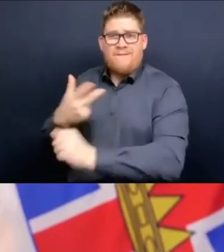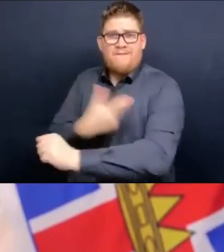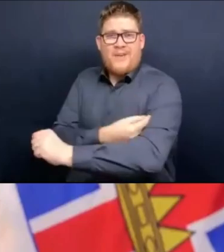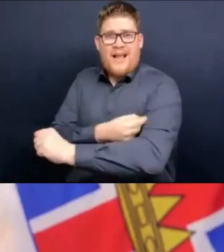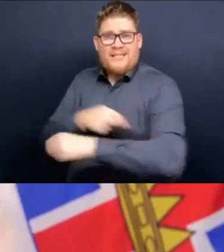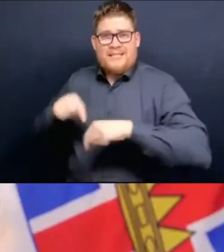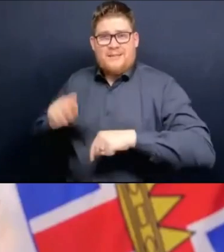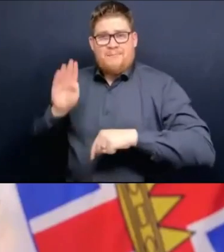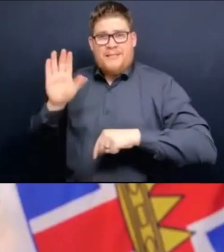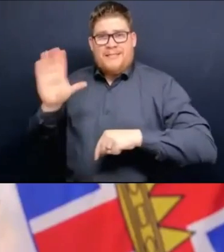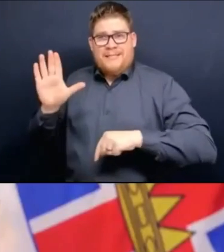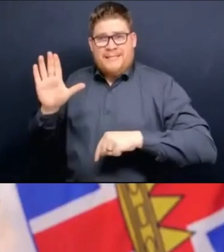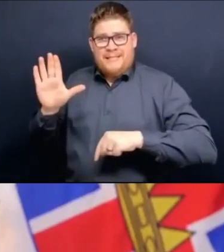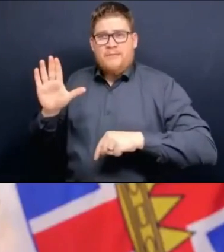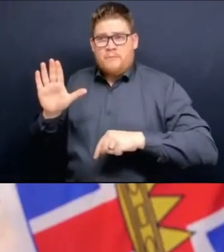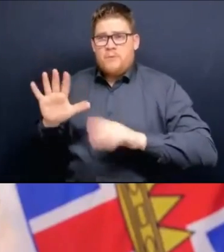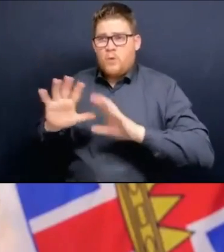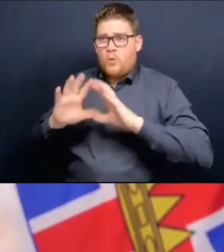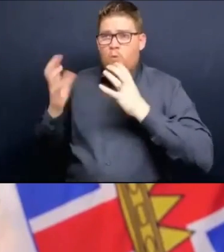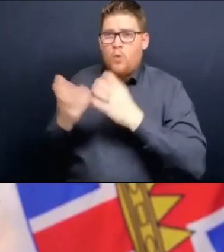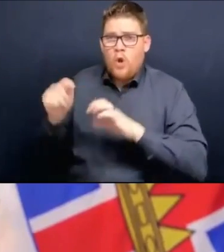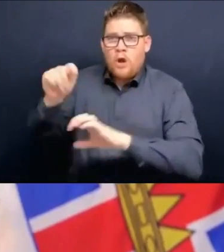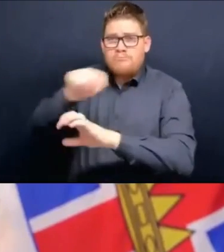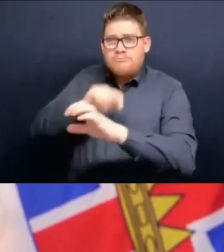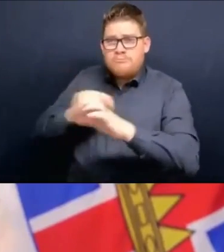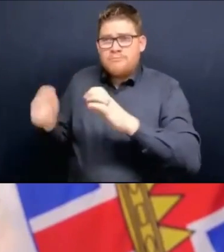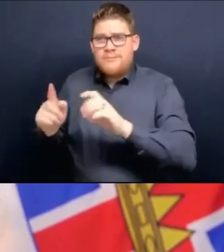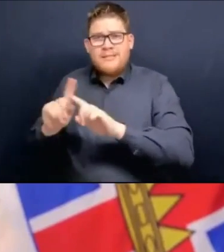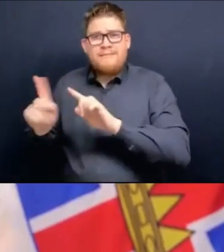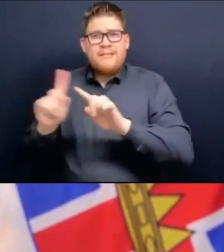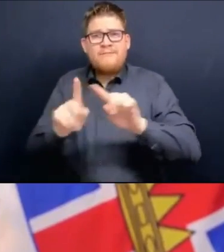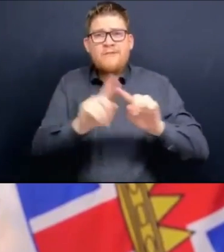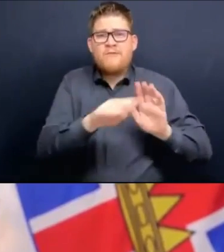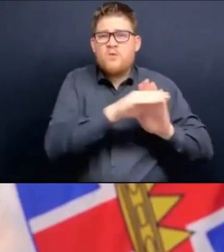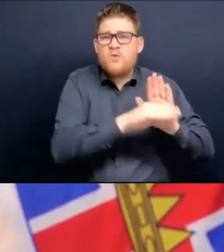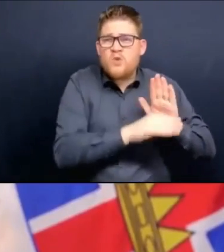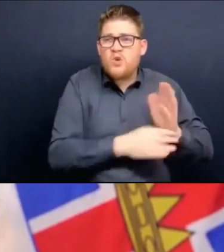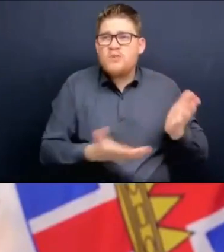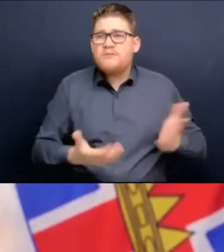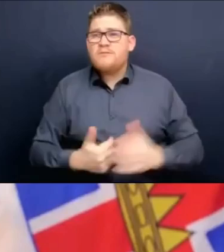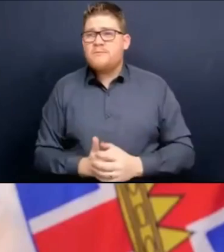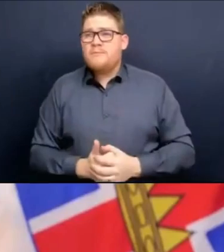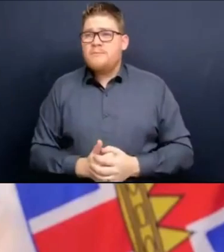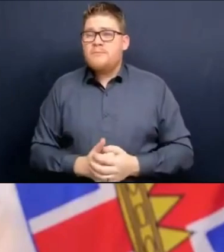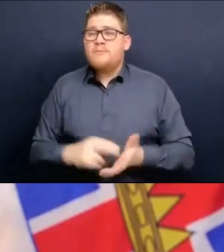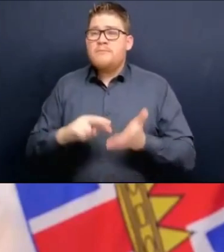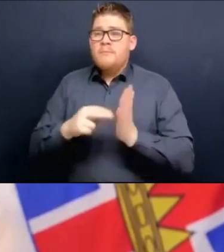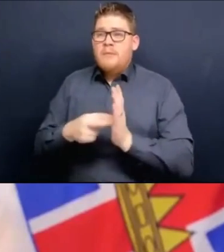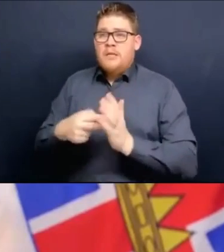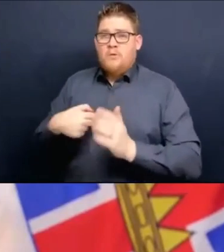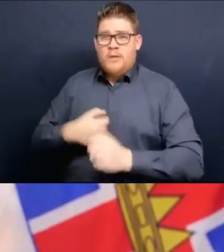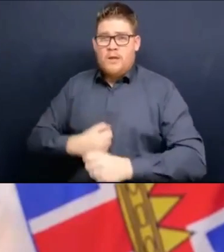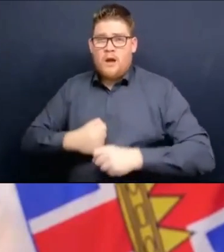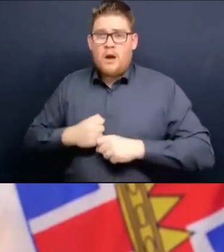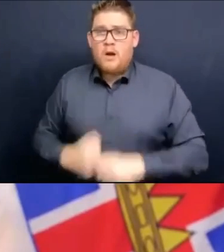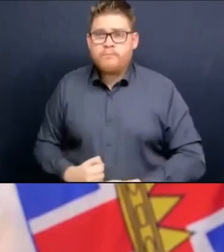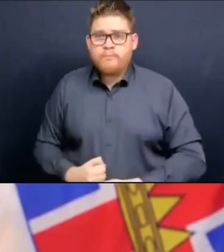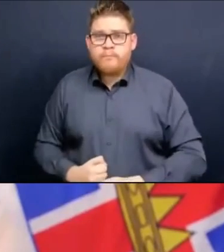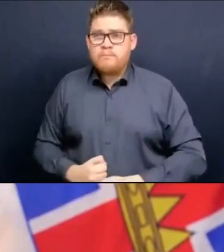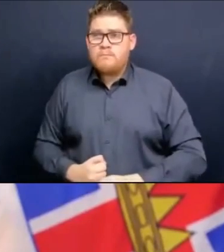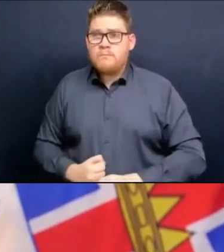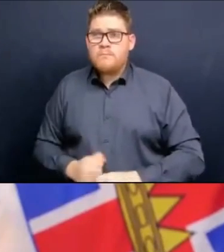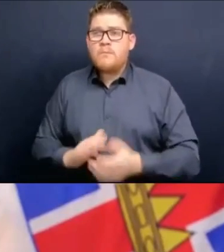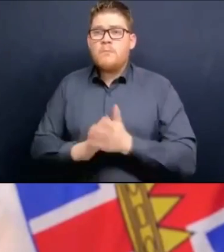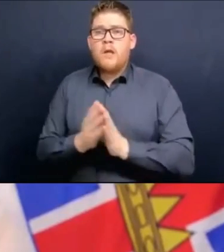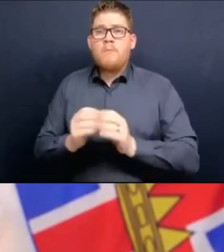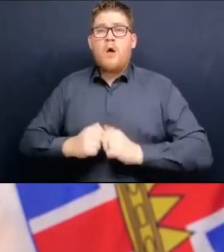But it's not the same everywhere around the world. So it is inevitable that we will see some waning of immunity, that we'll see new variants arise.